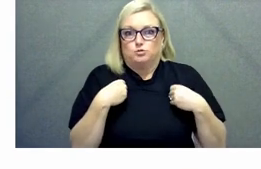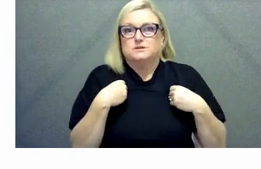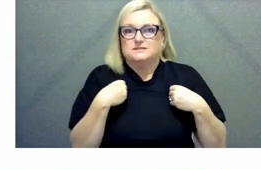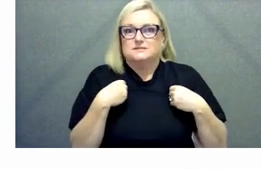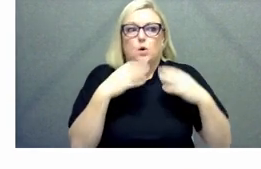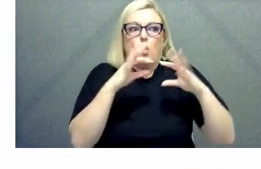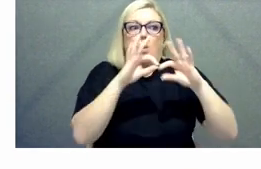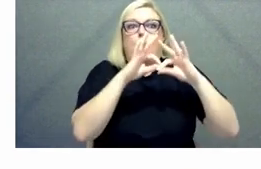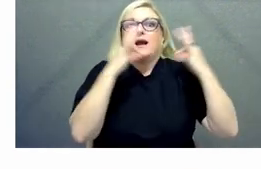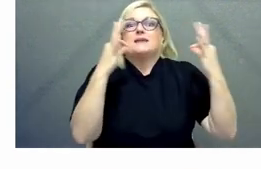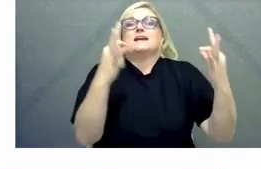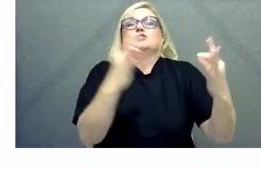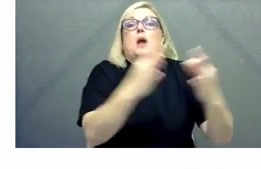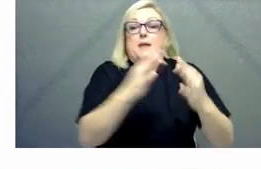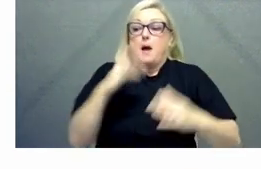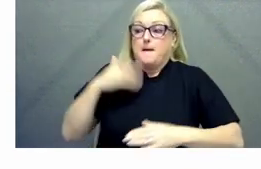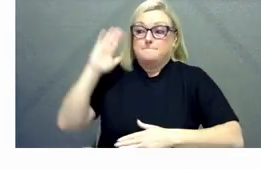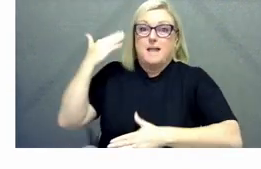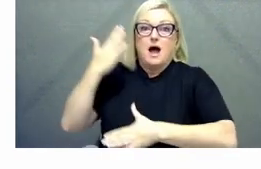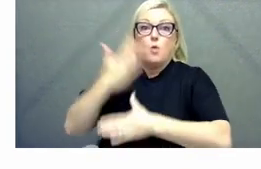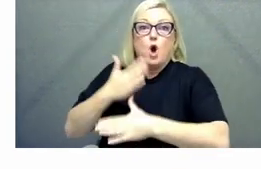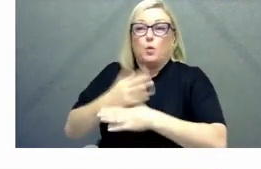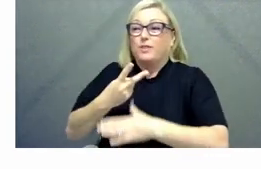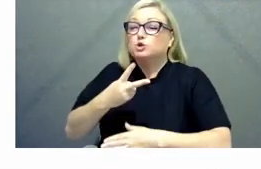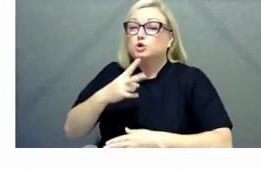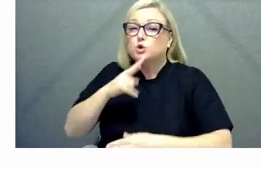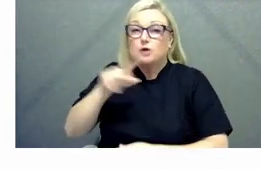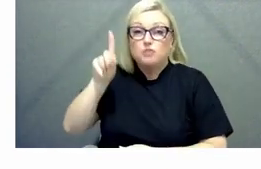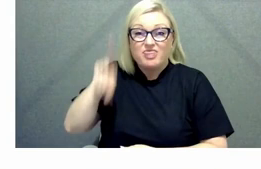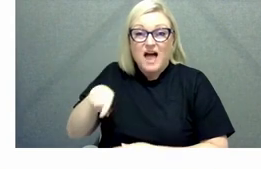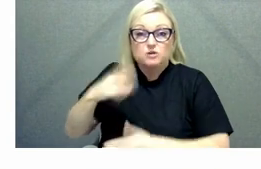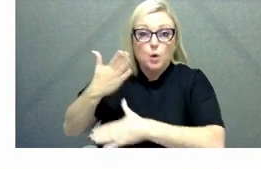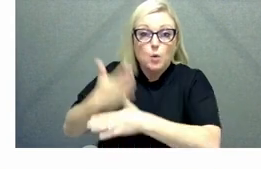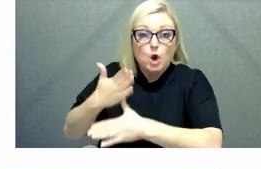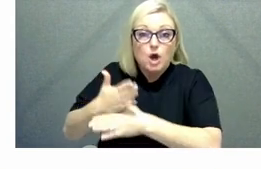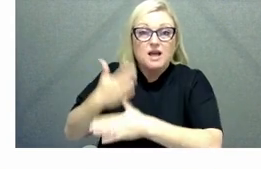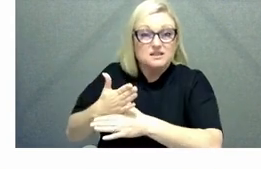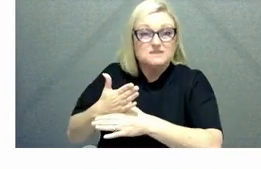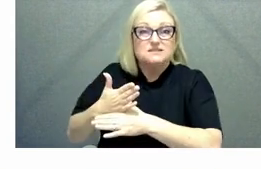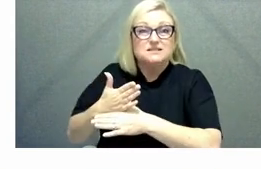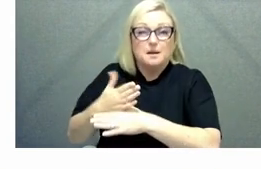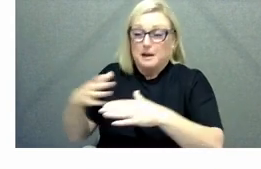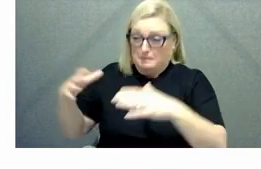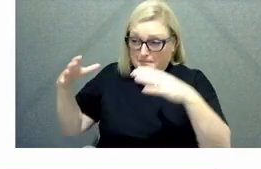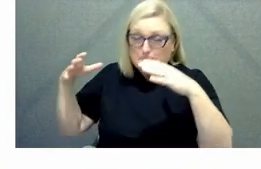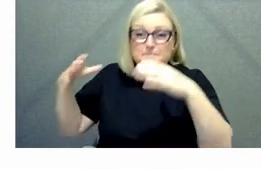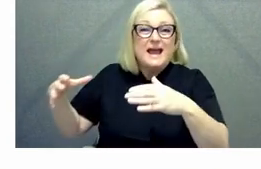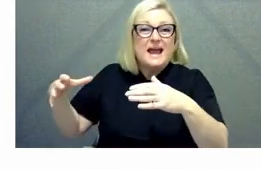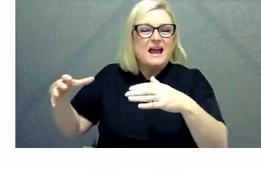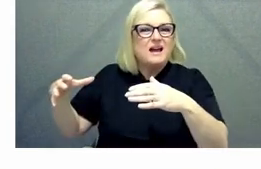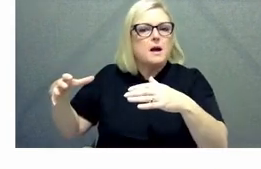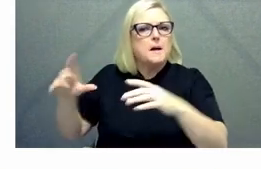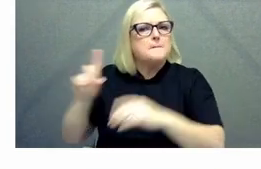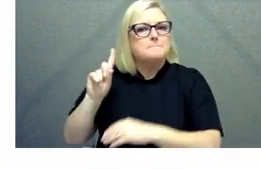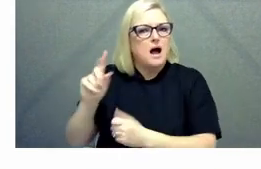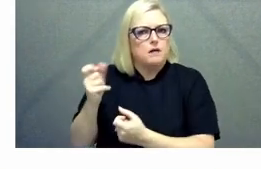200 000 employees and um uh and we didn't have anywhere any of the types of um enablement and the tools and and